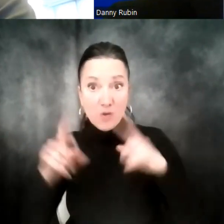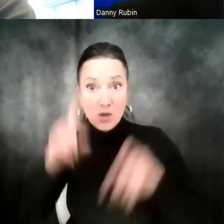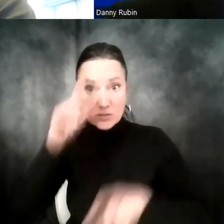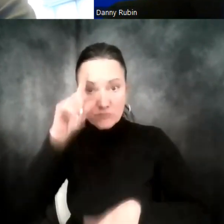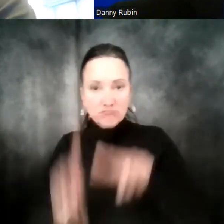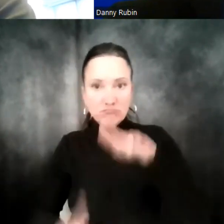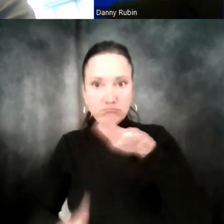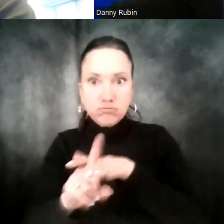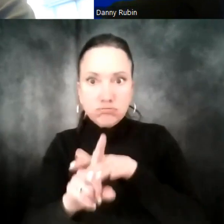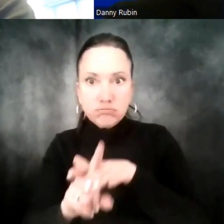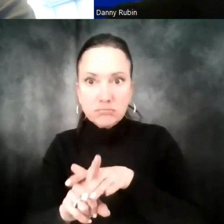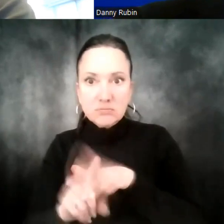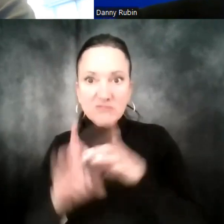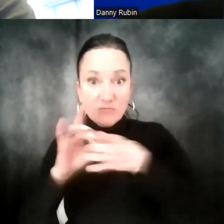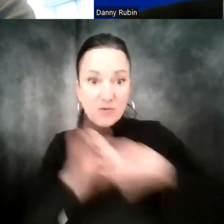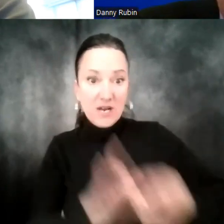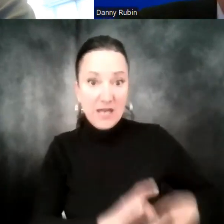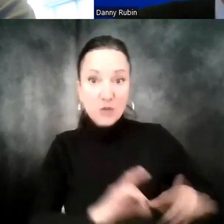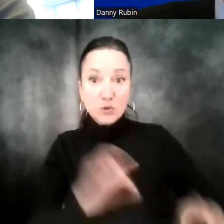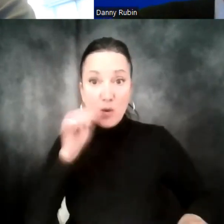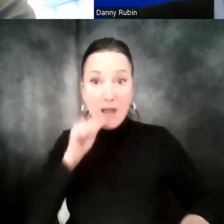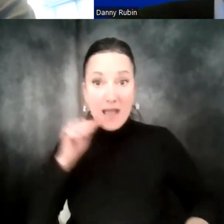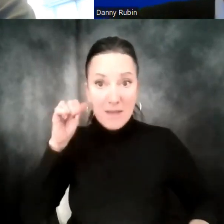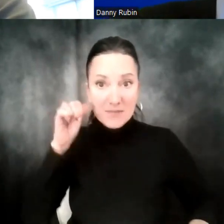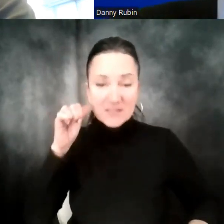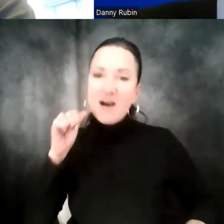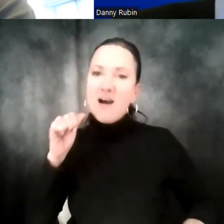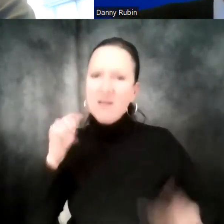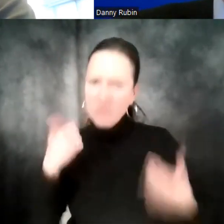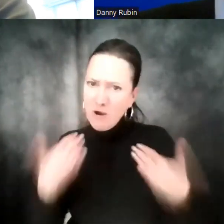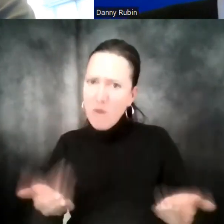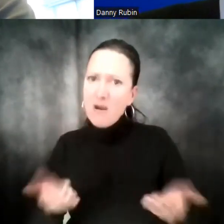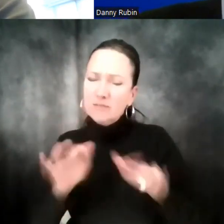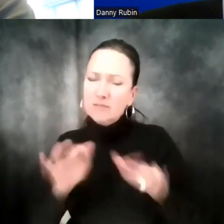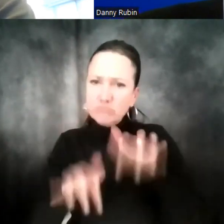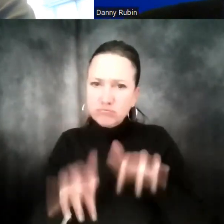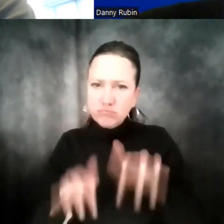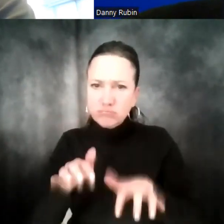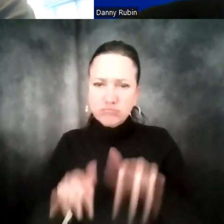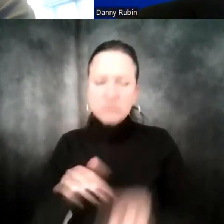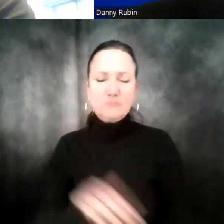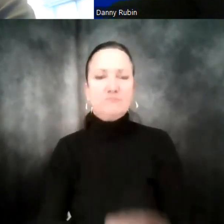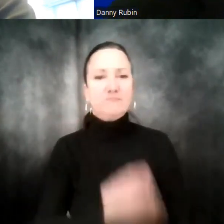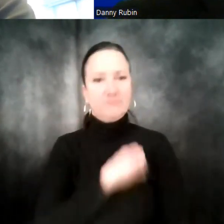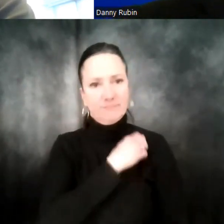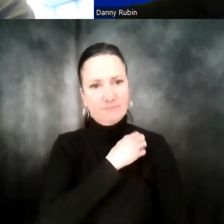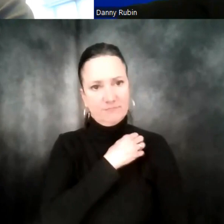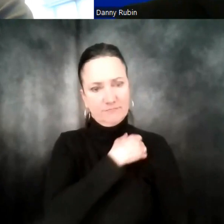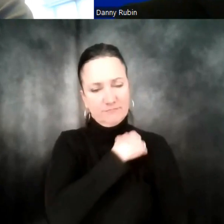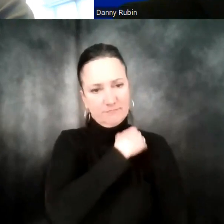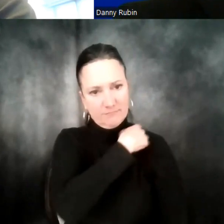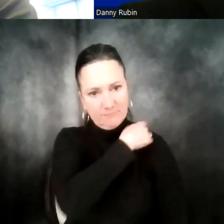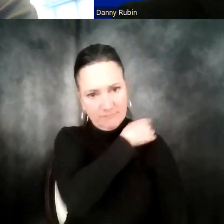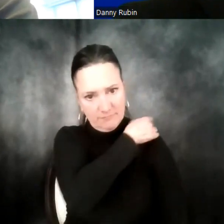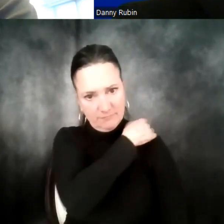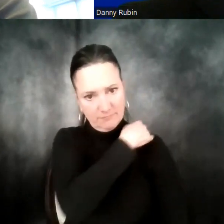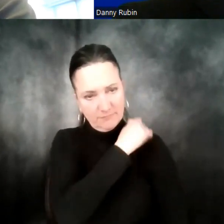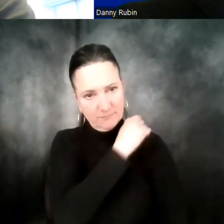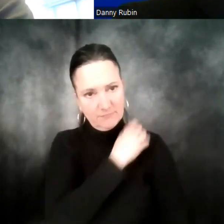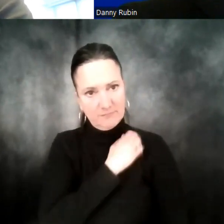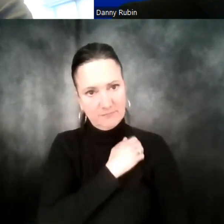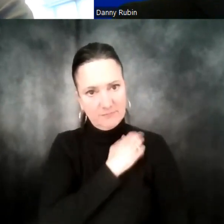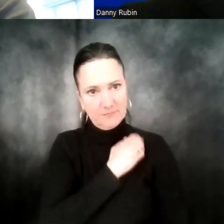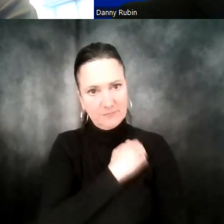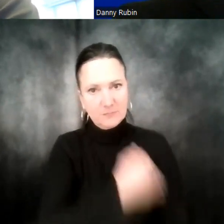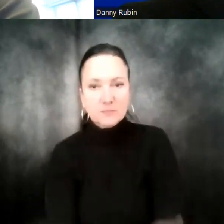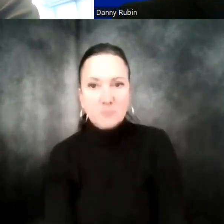the Q&A, and I will pick through those and ask questions to him as we go. Okay, so let me share my screen.